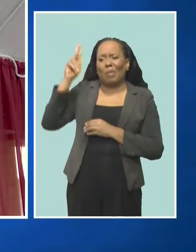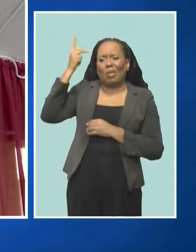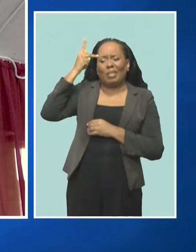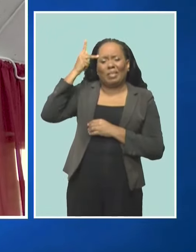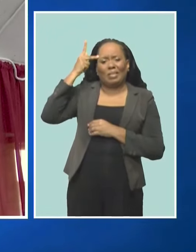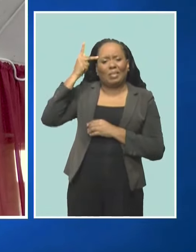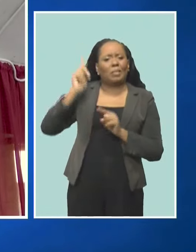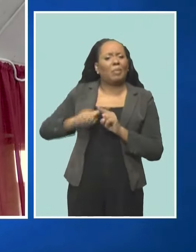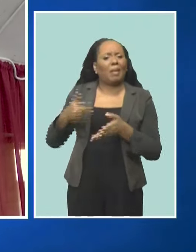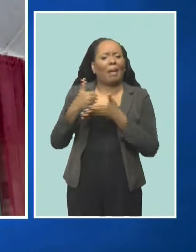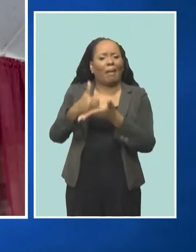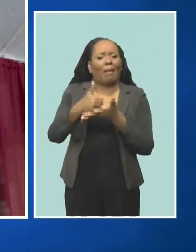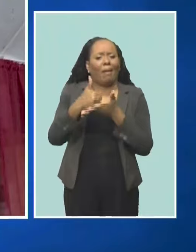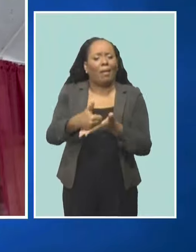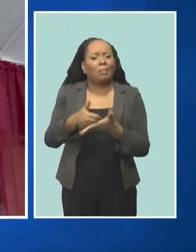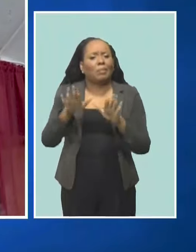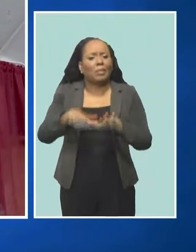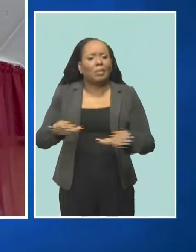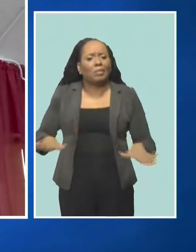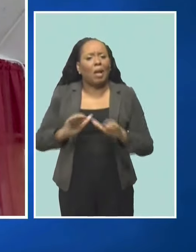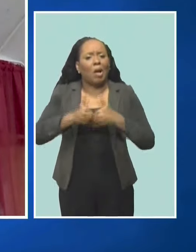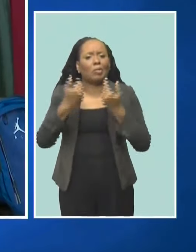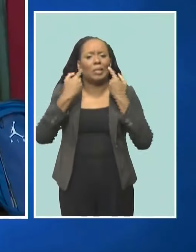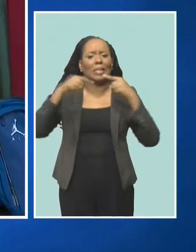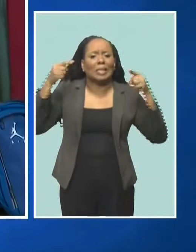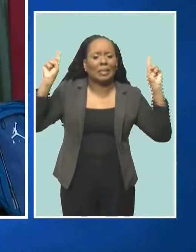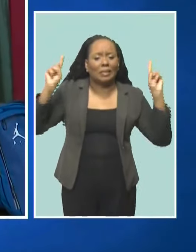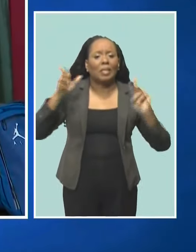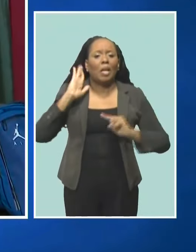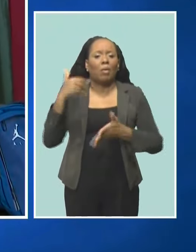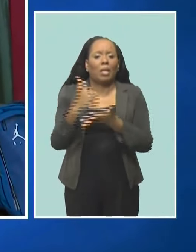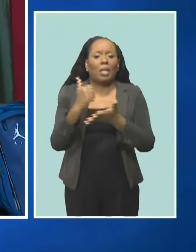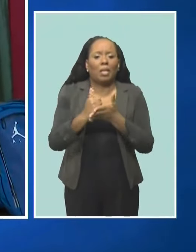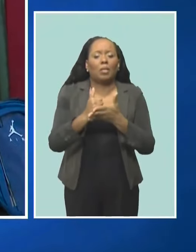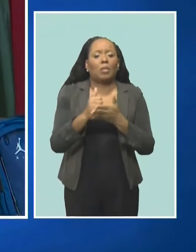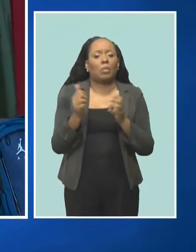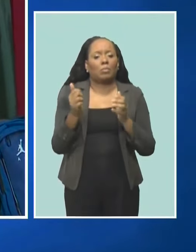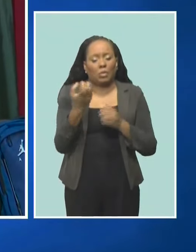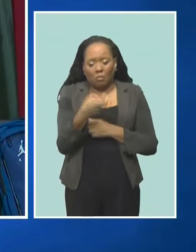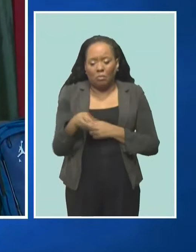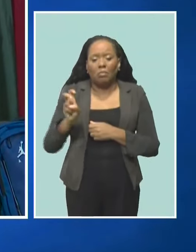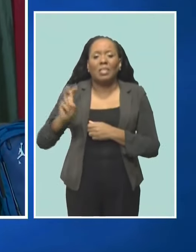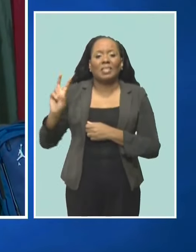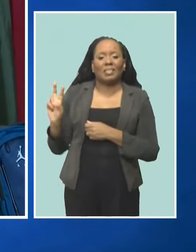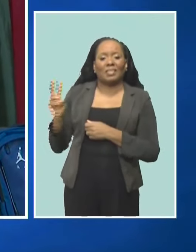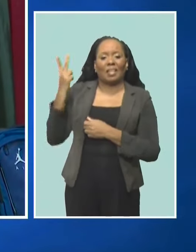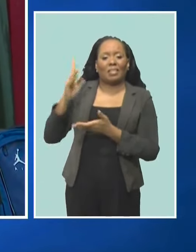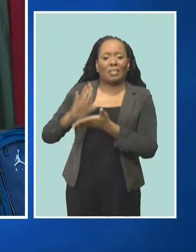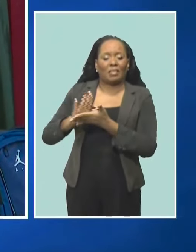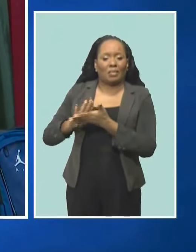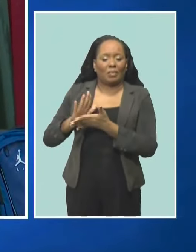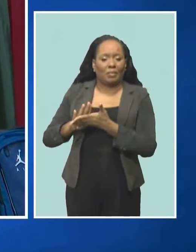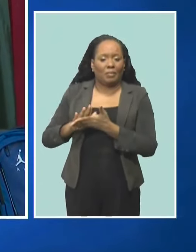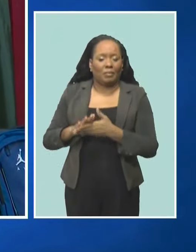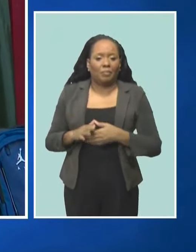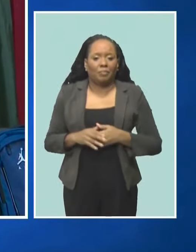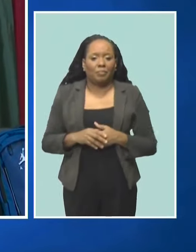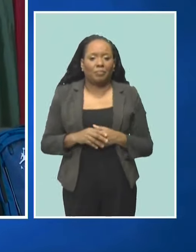about helping the children to succeed. Mr. Humphrey says it will also assist them with the transition to secondary school.